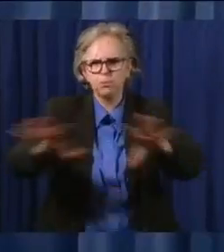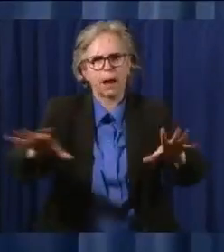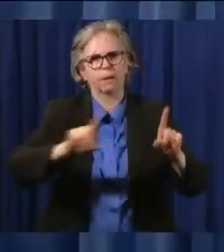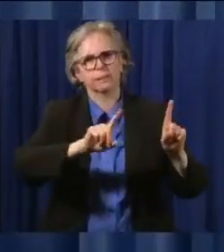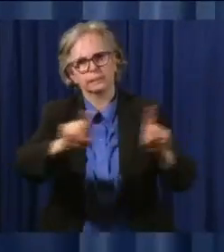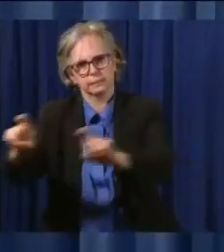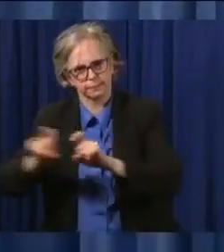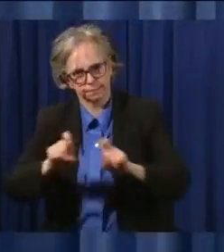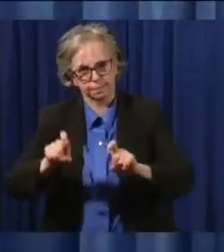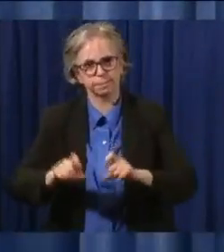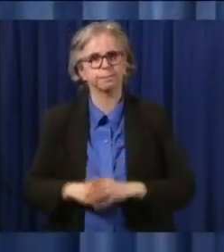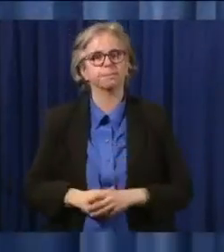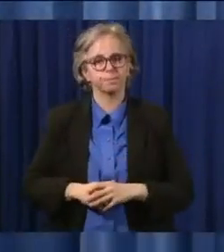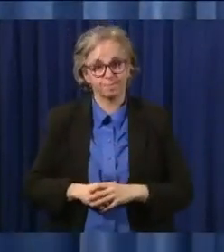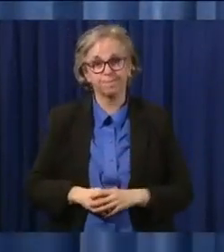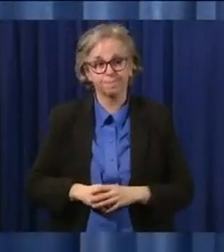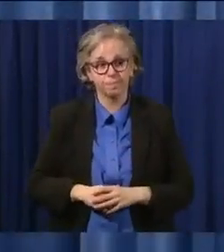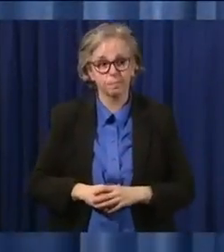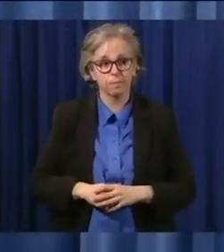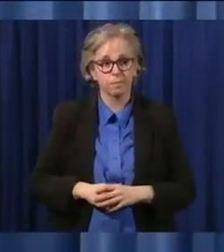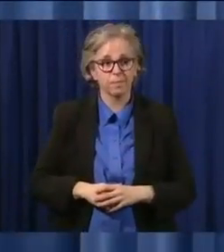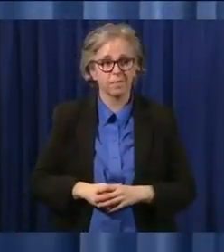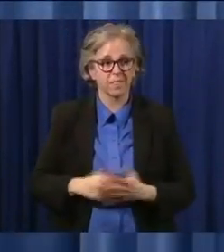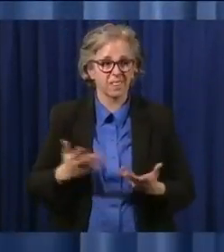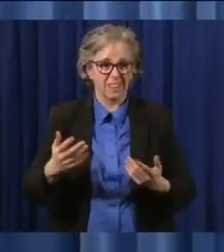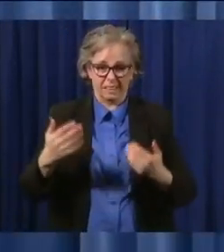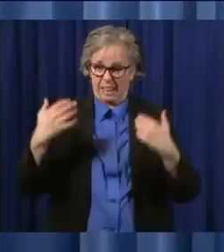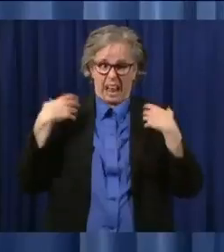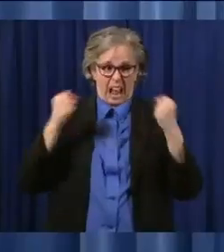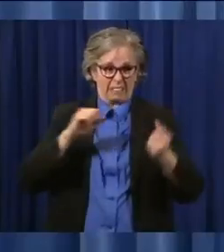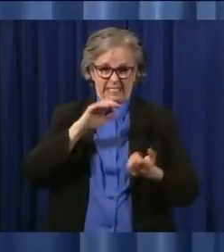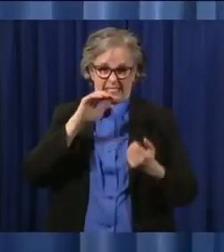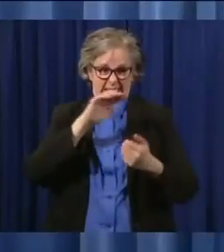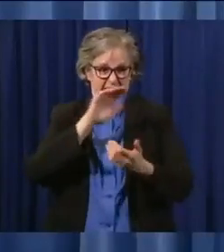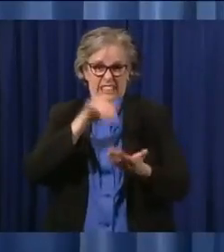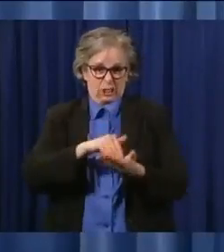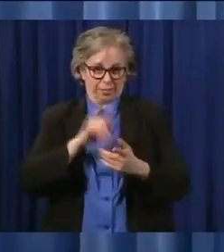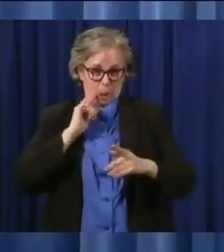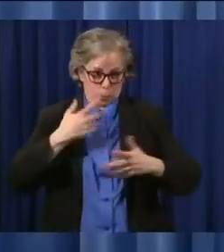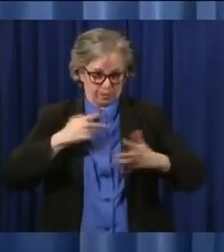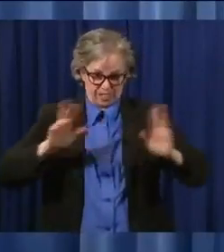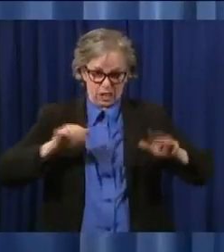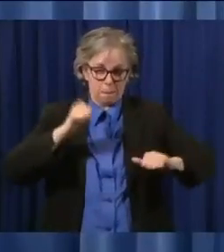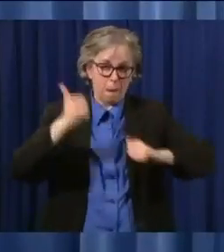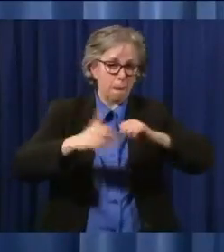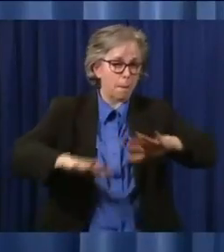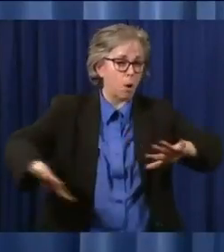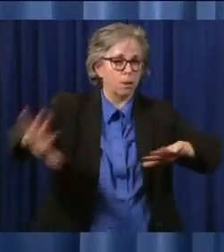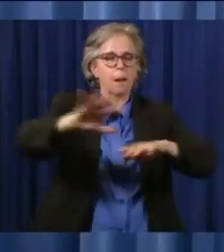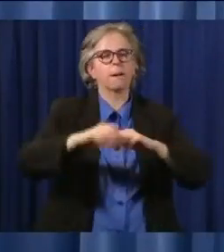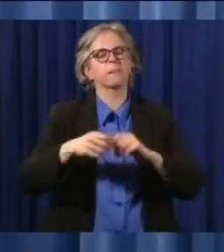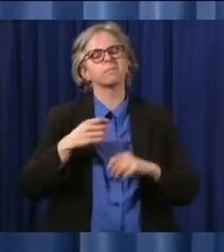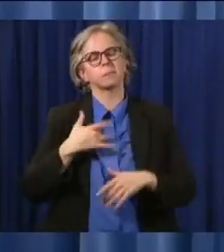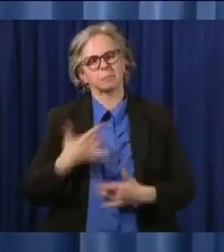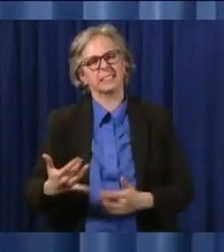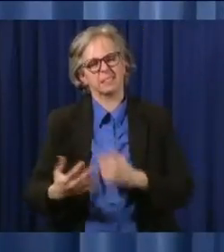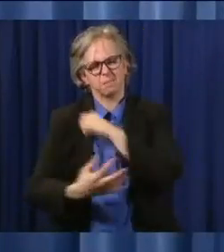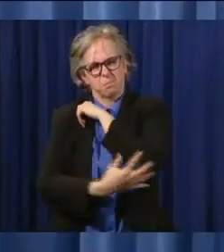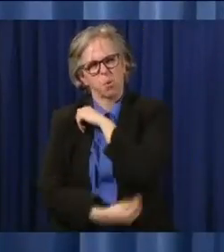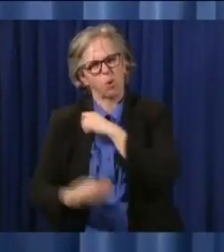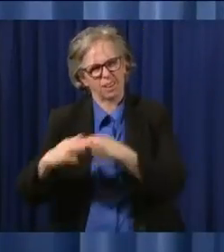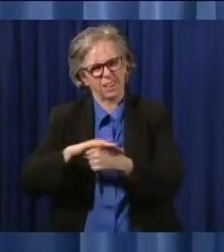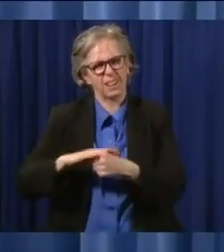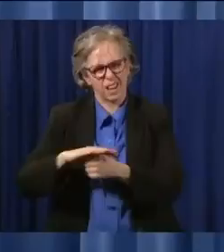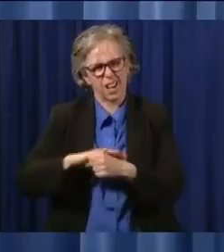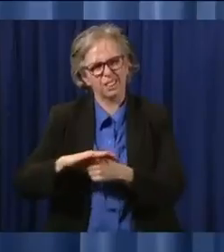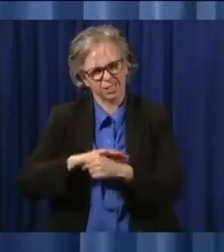The health centers are placed really in our most economically depressed communities, and they offer high-quality, comprehensive